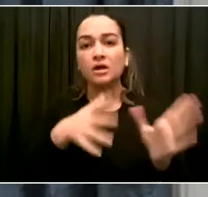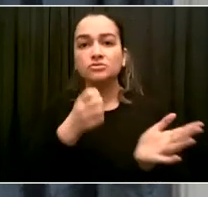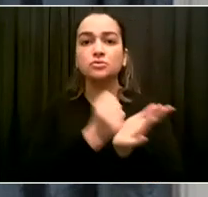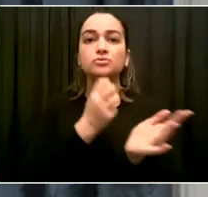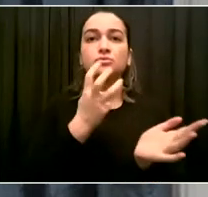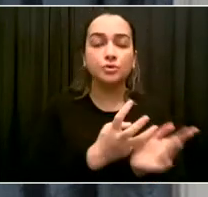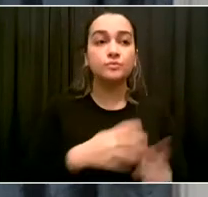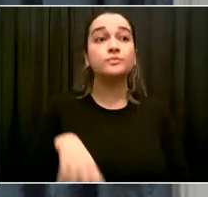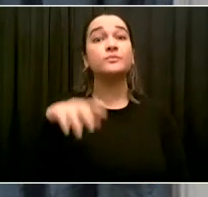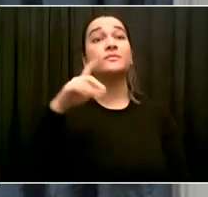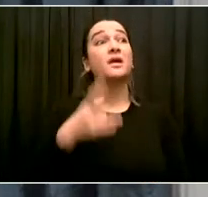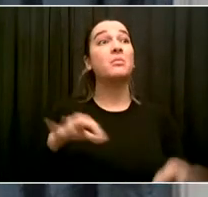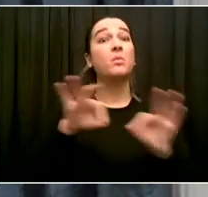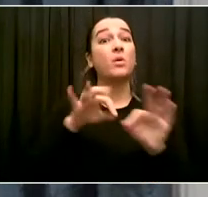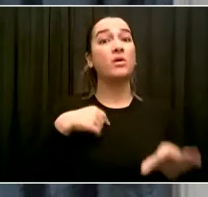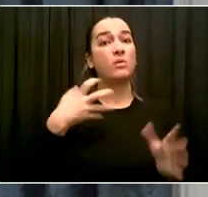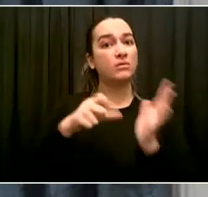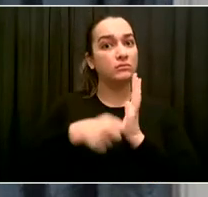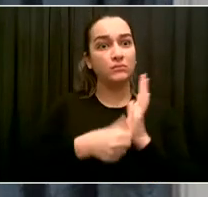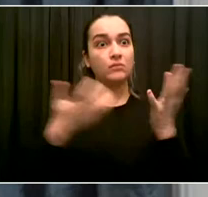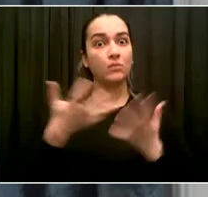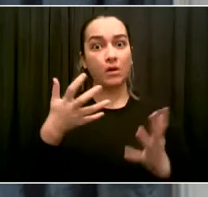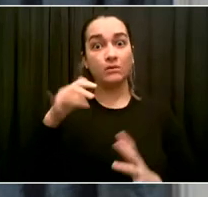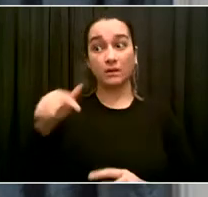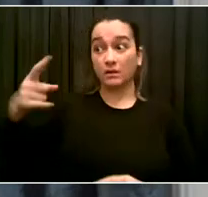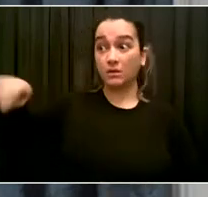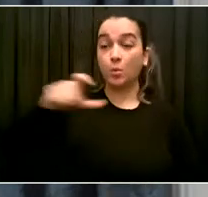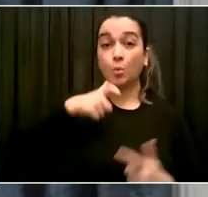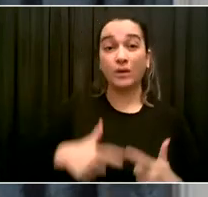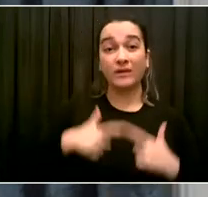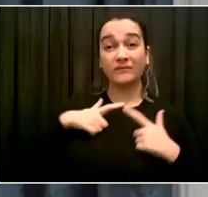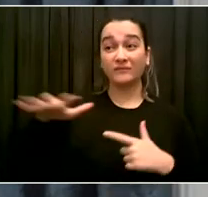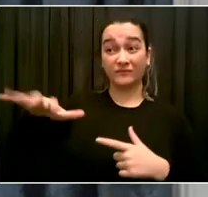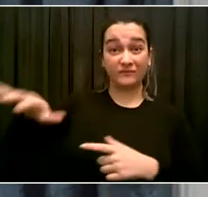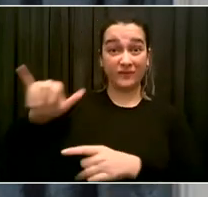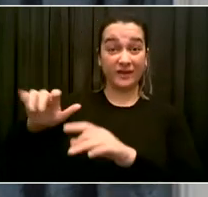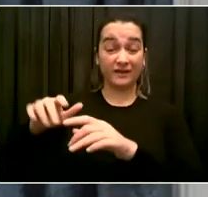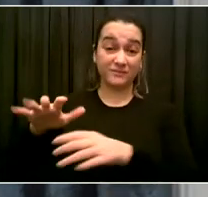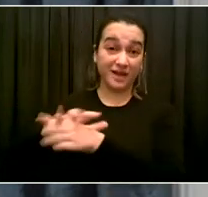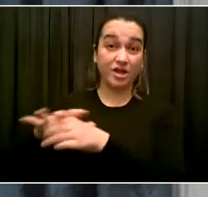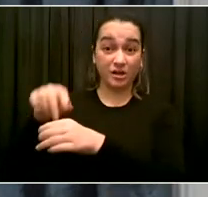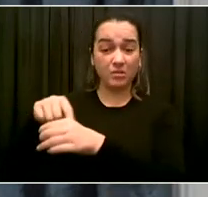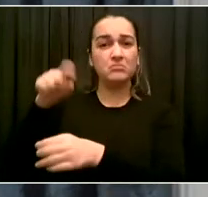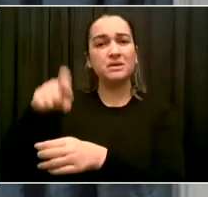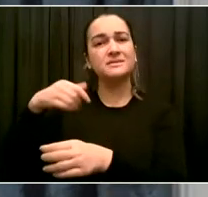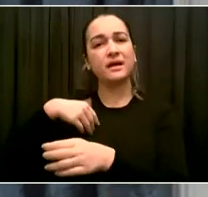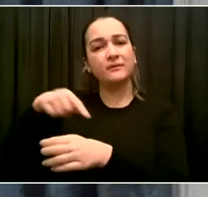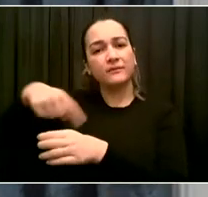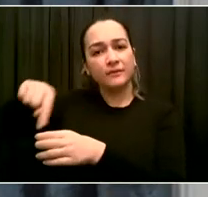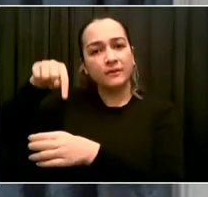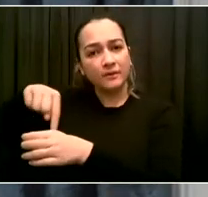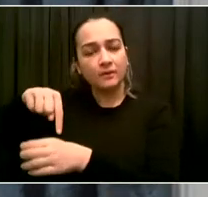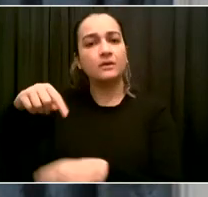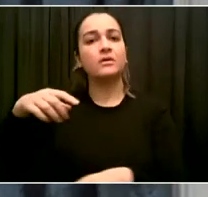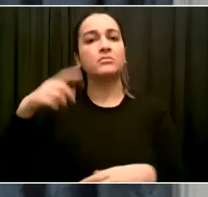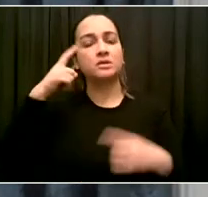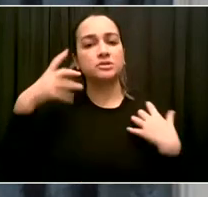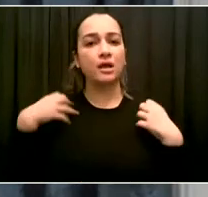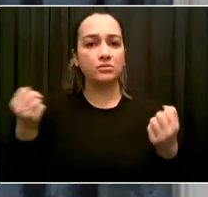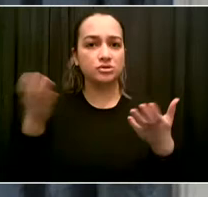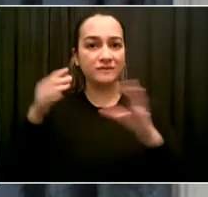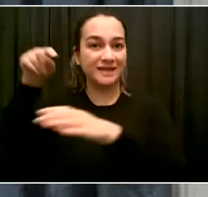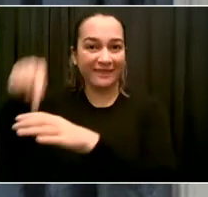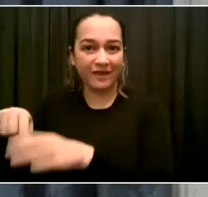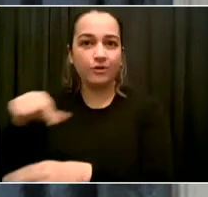You can go to someplace familiar, a community-based organization where perhaps they're already receiving services, and get connected to ongoing care.